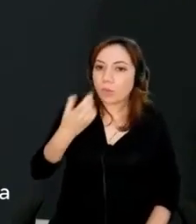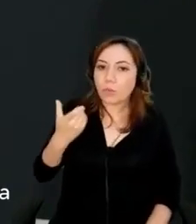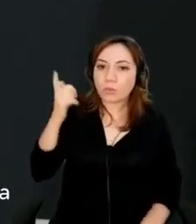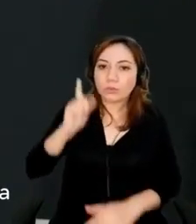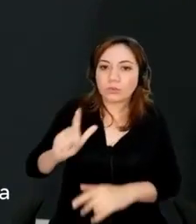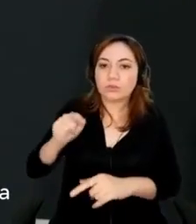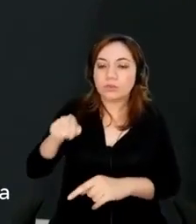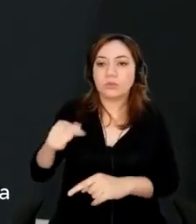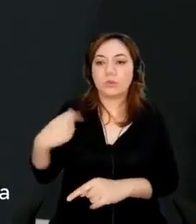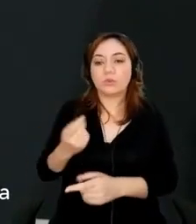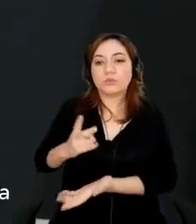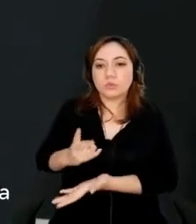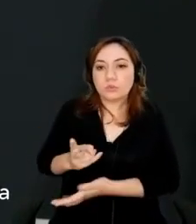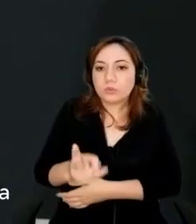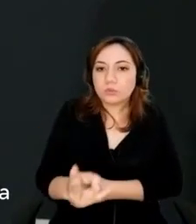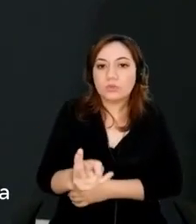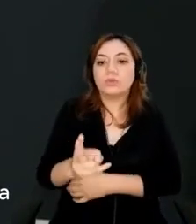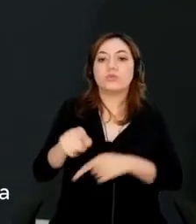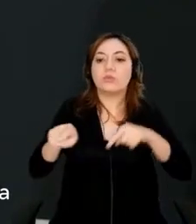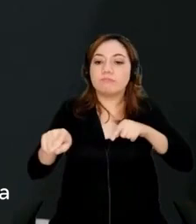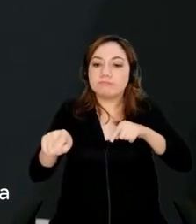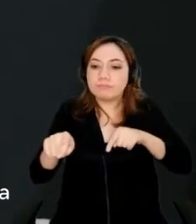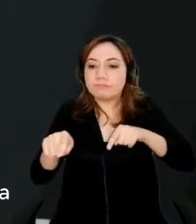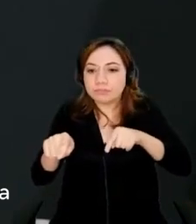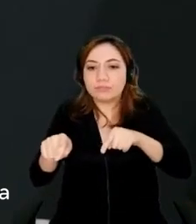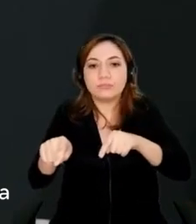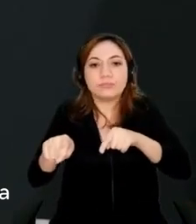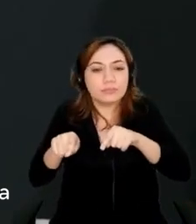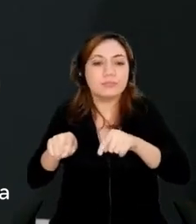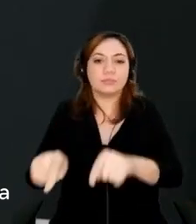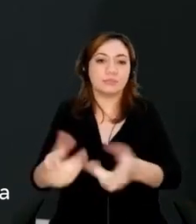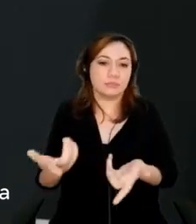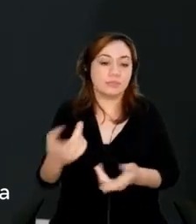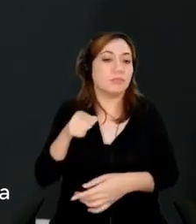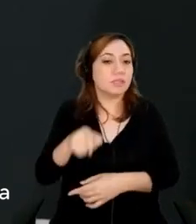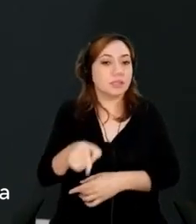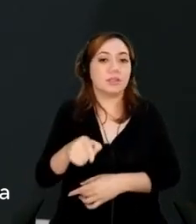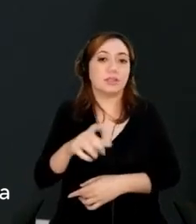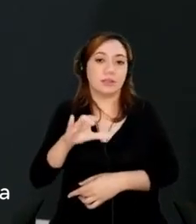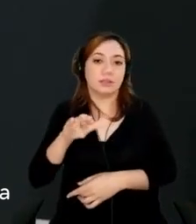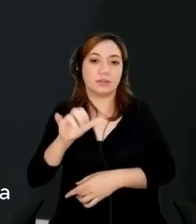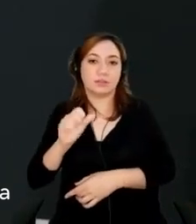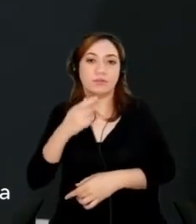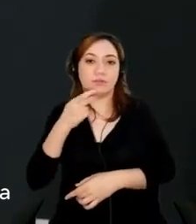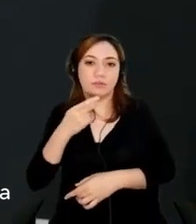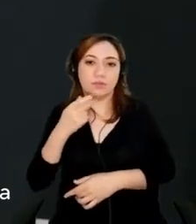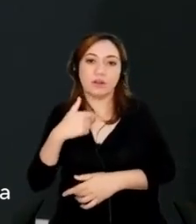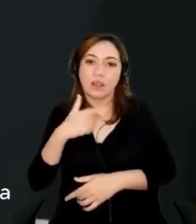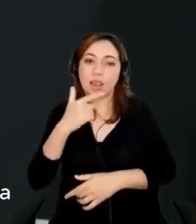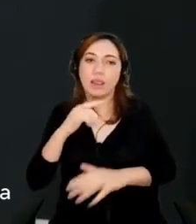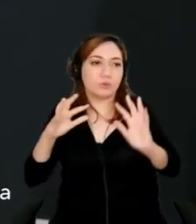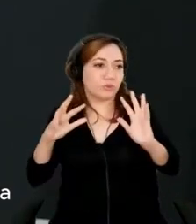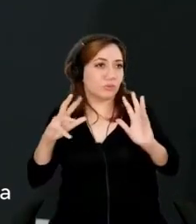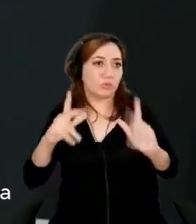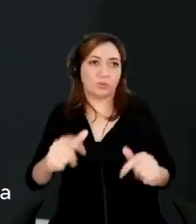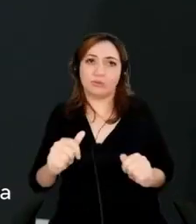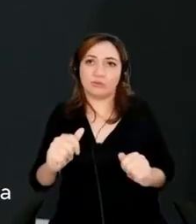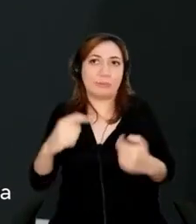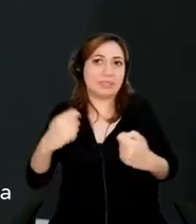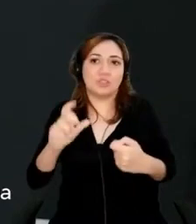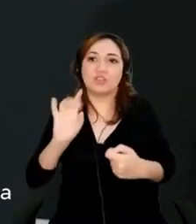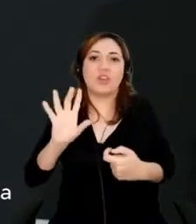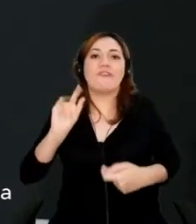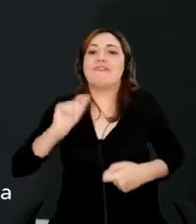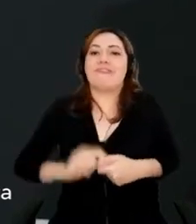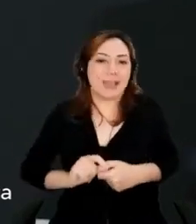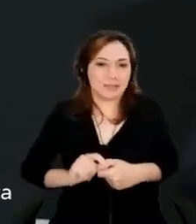able to keep pace. So as Chris would say, everybody, I think we're all charged to just do it. Thank you very much for